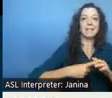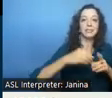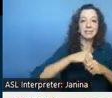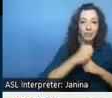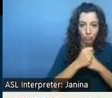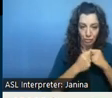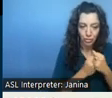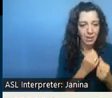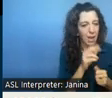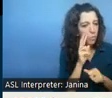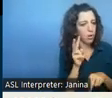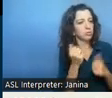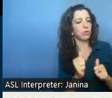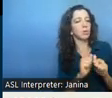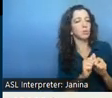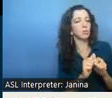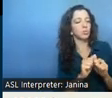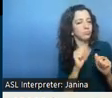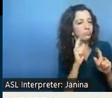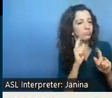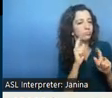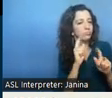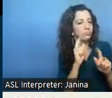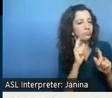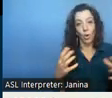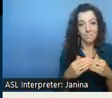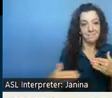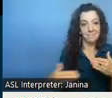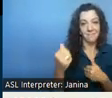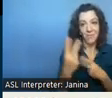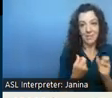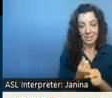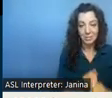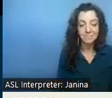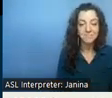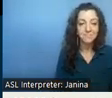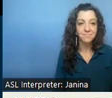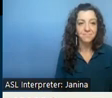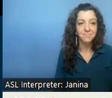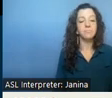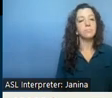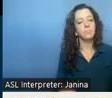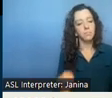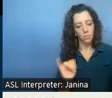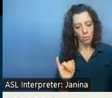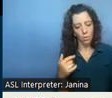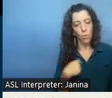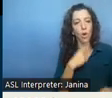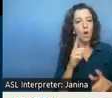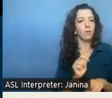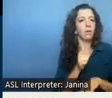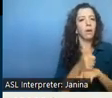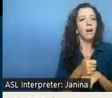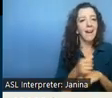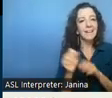looking at building it out over the years to come we also are advancing a statewide web portal that will provide